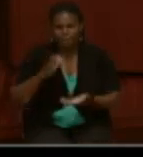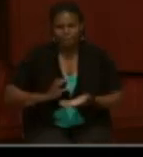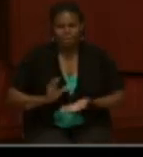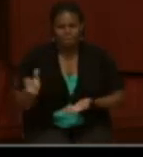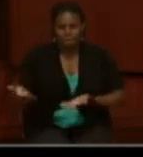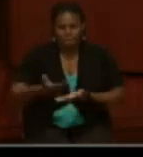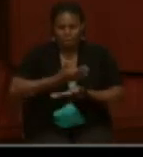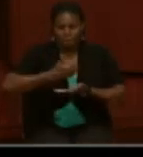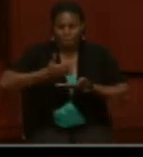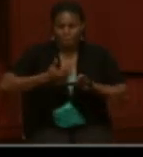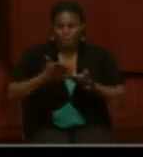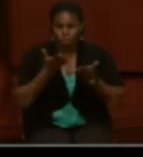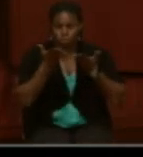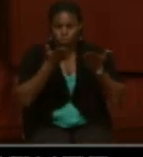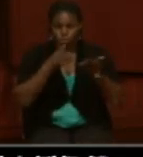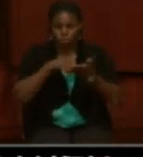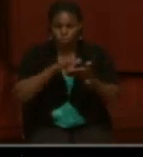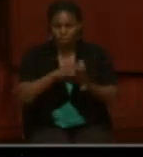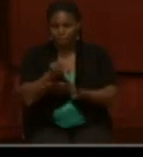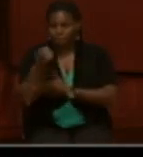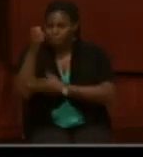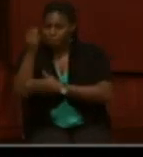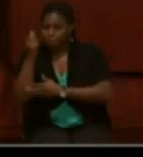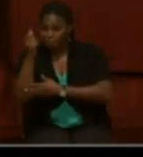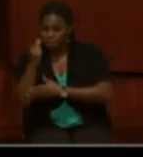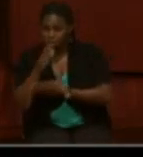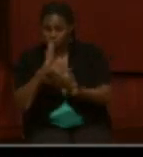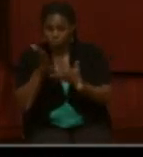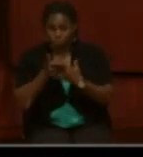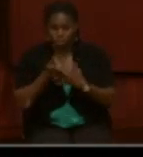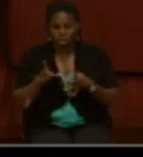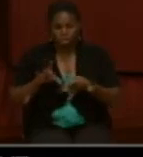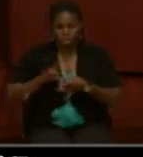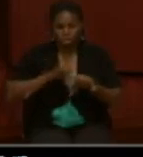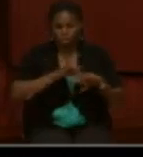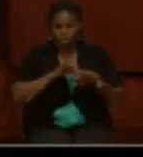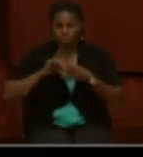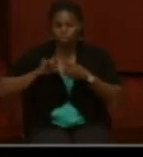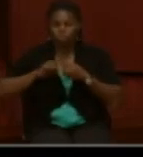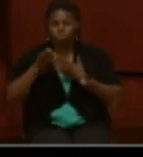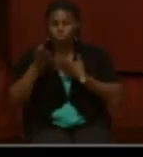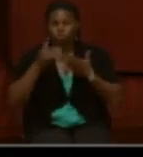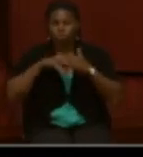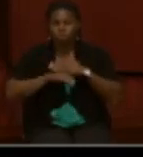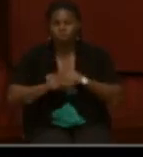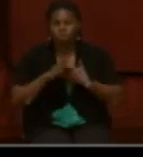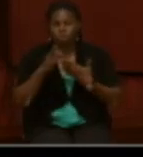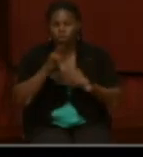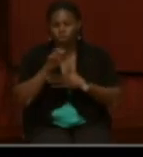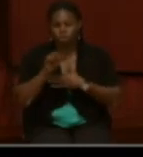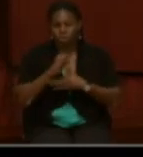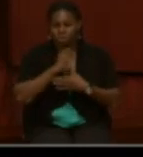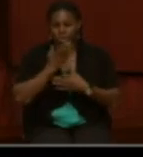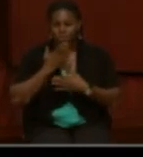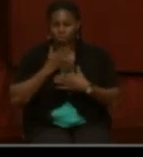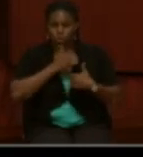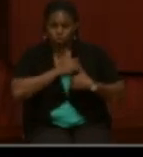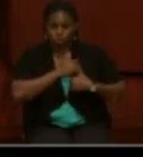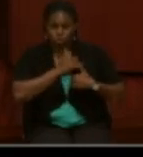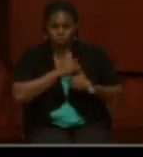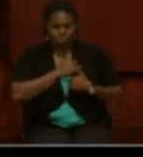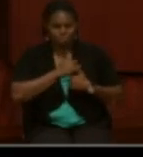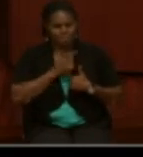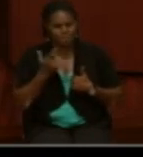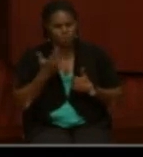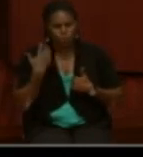service records and pension files. The records relating to service in the U.S. colored troops are a rich source